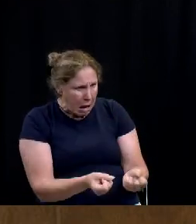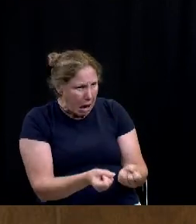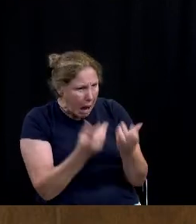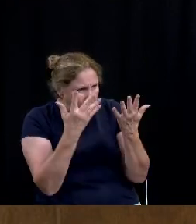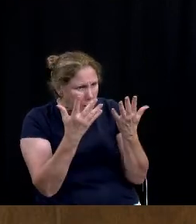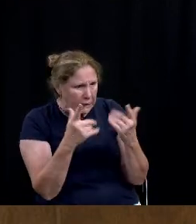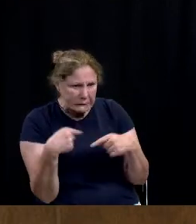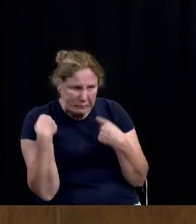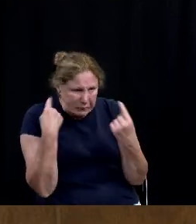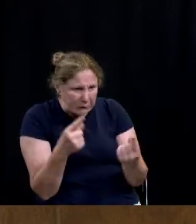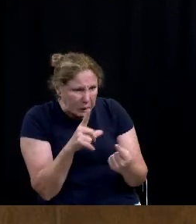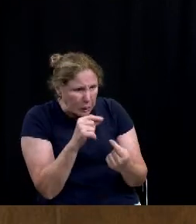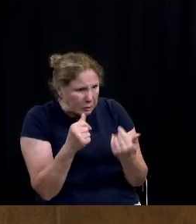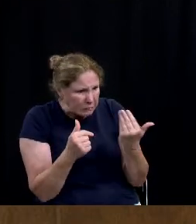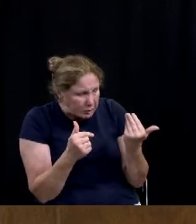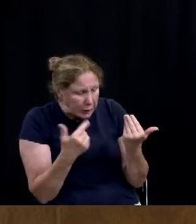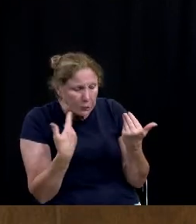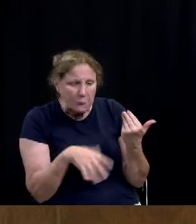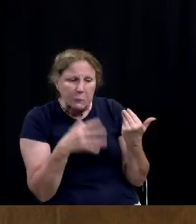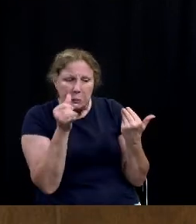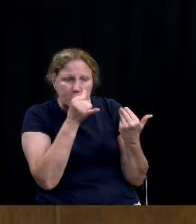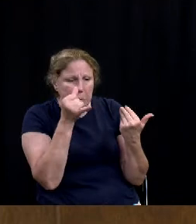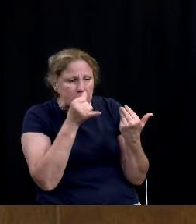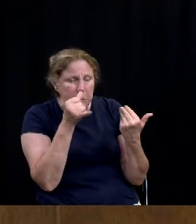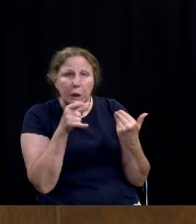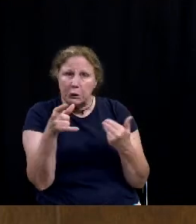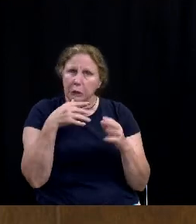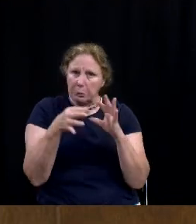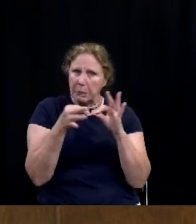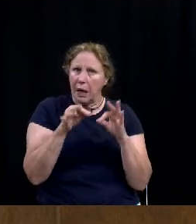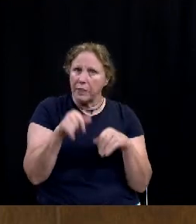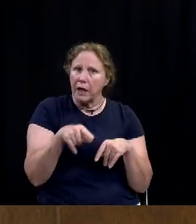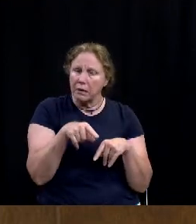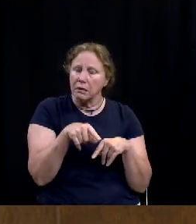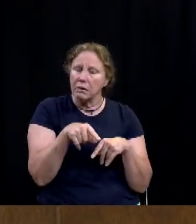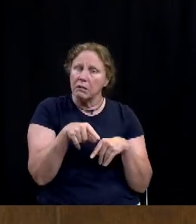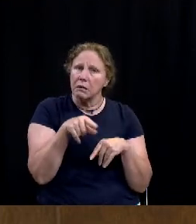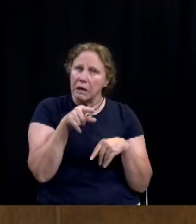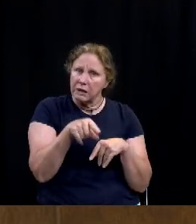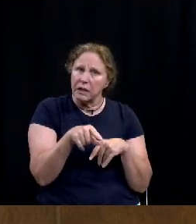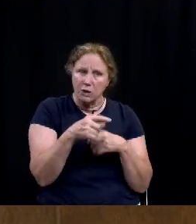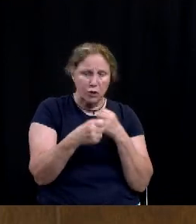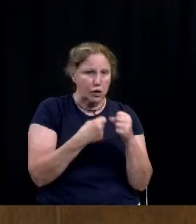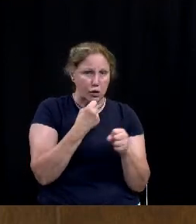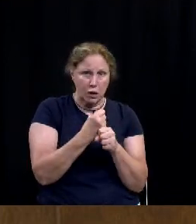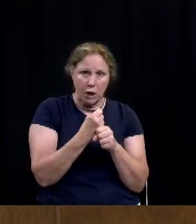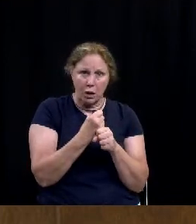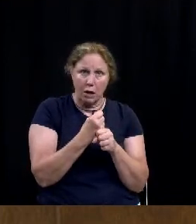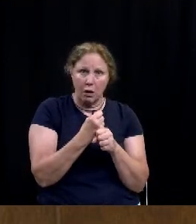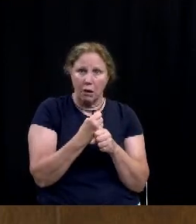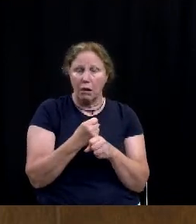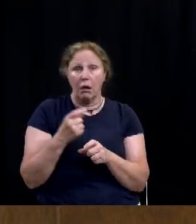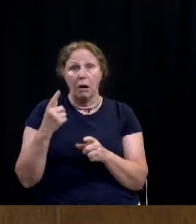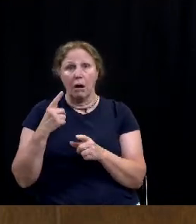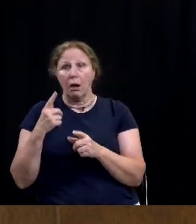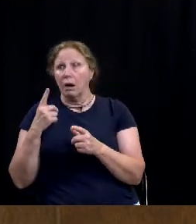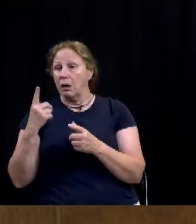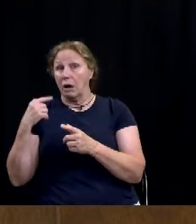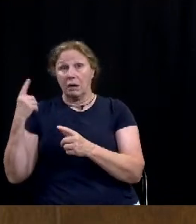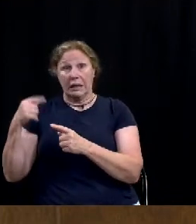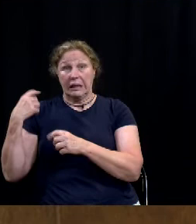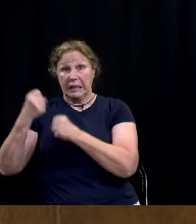2020. um i think you even mentioned it in your presentation this is this this year had we've seen more homicides than